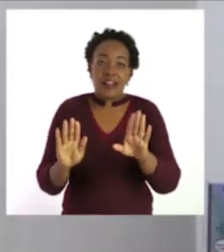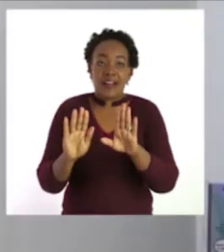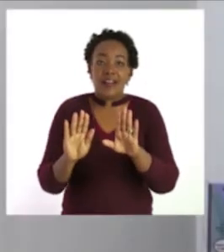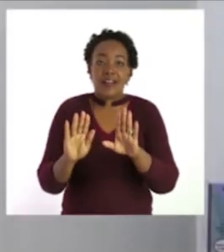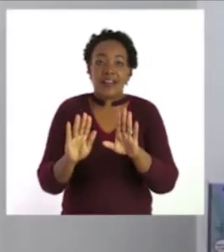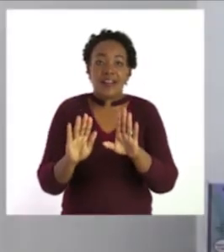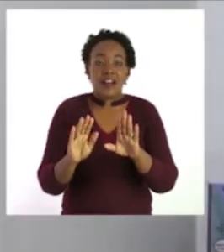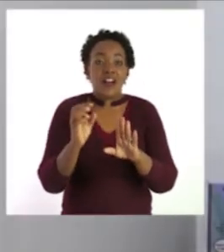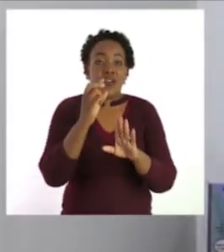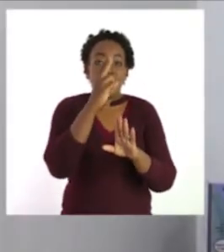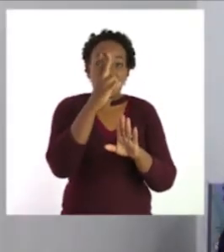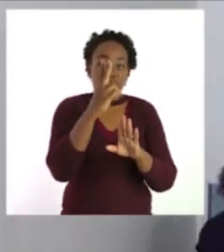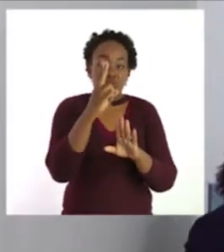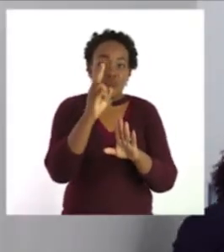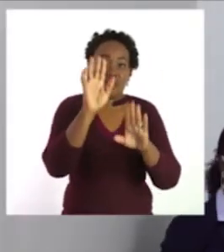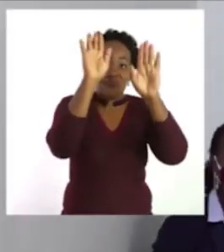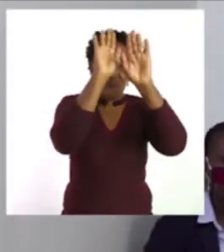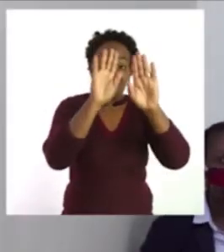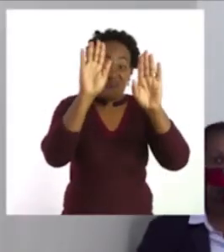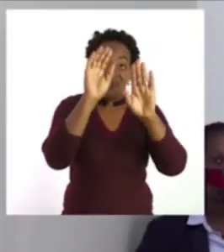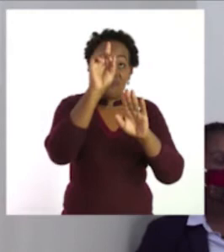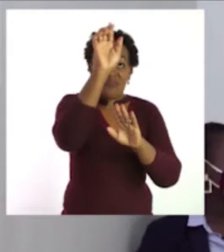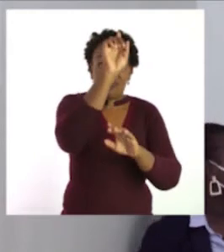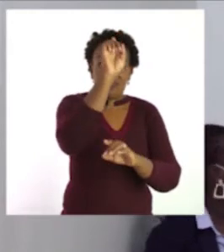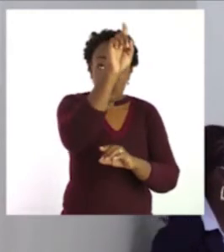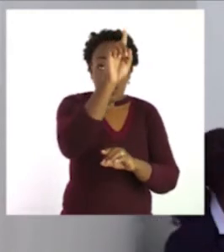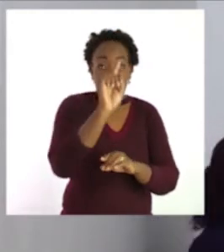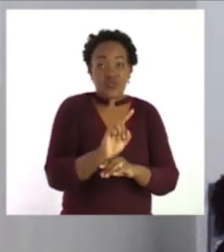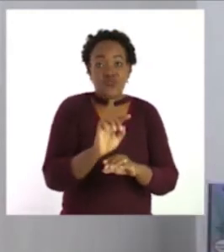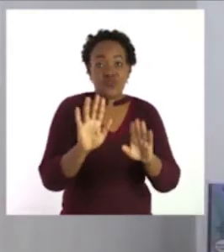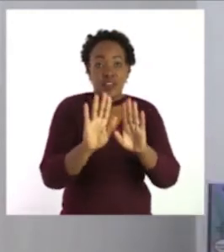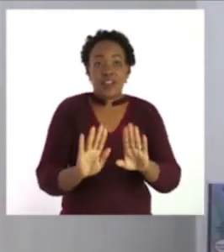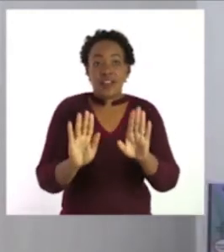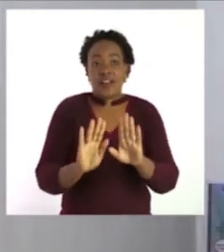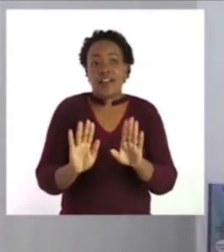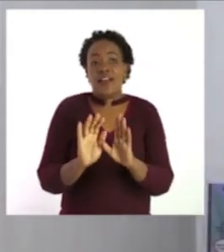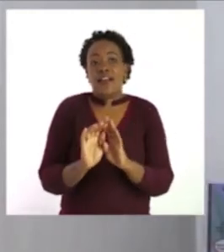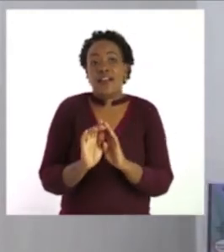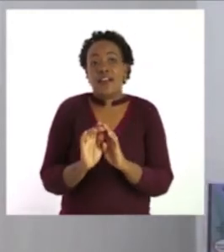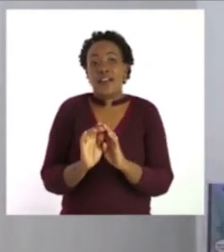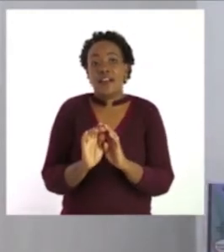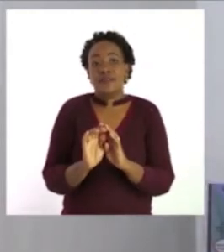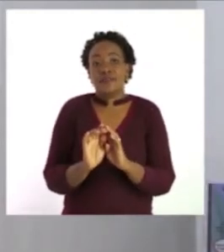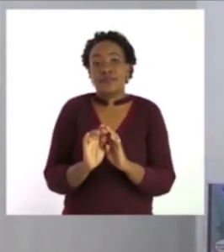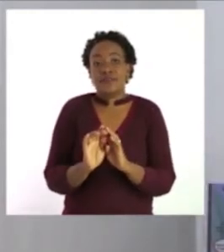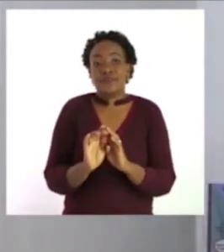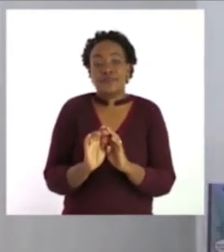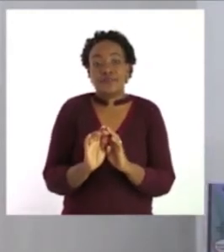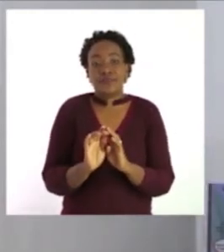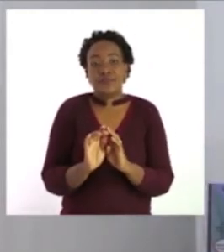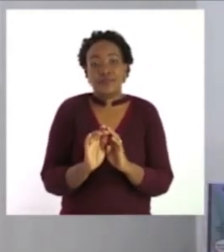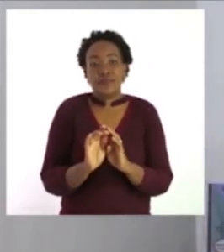Which means two pieces of pizza out of one, two, three,